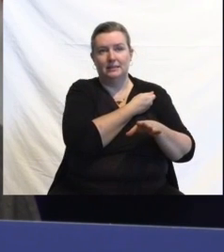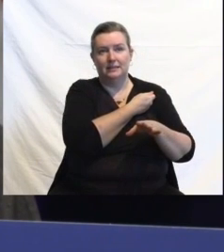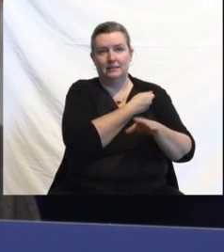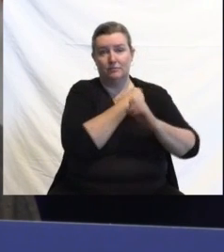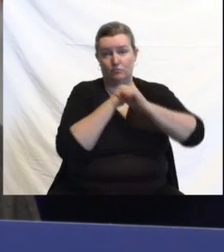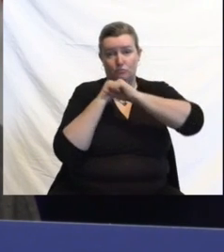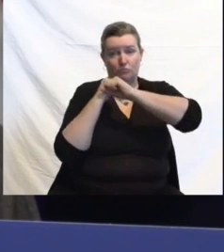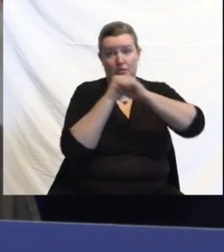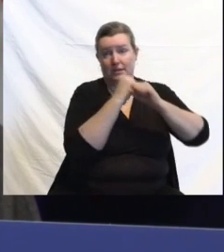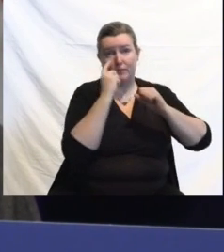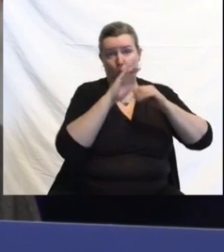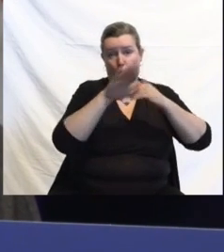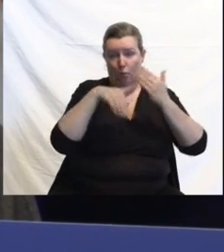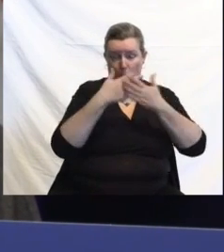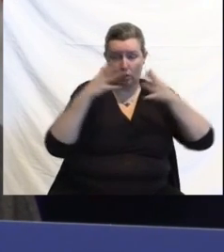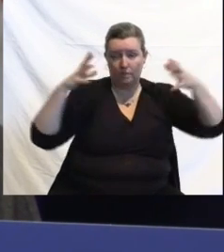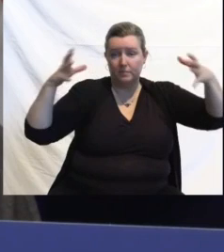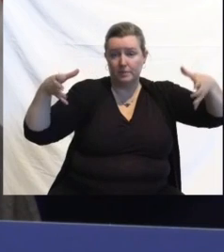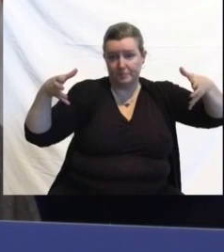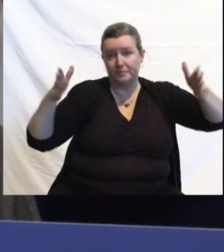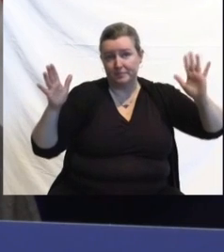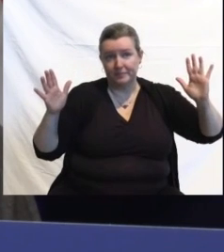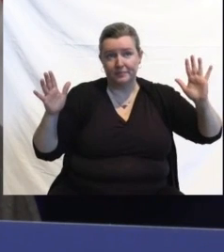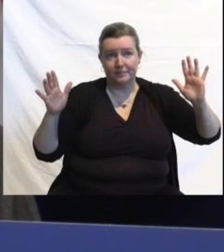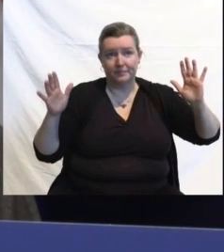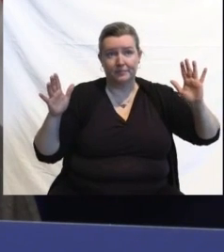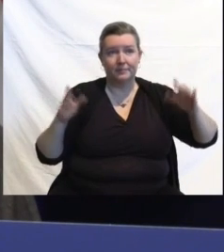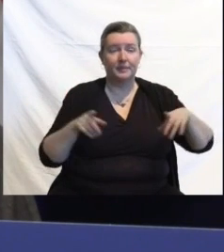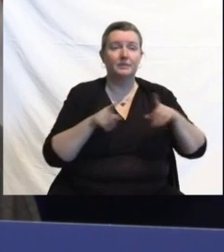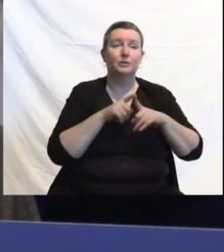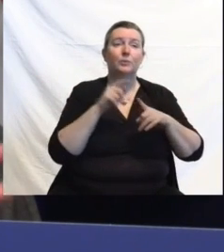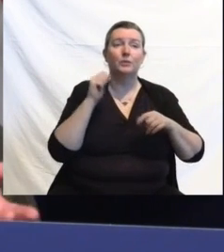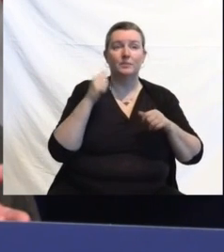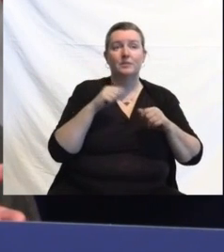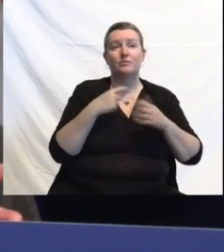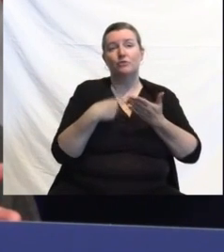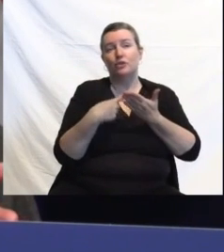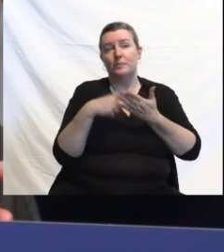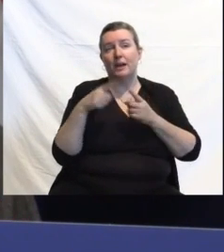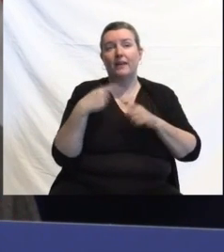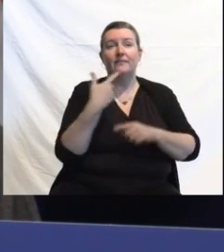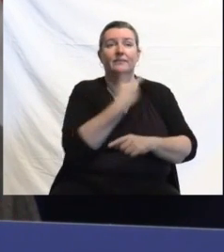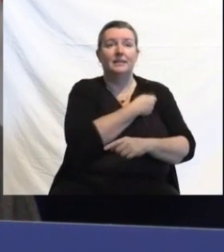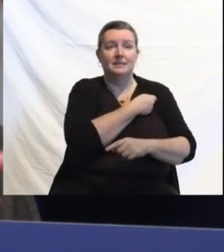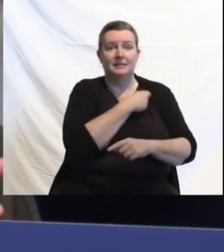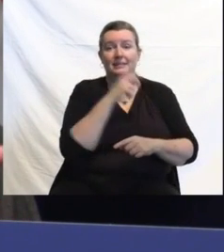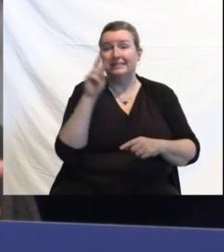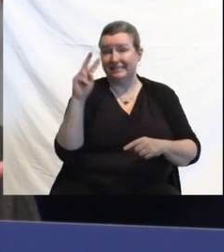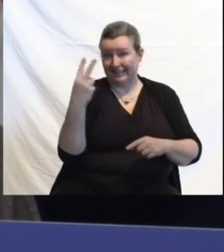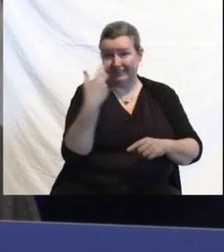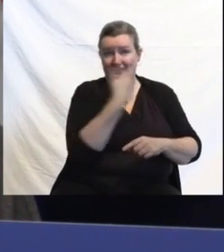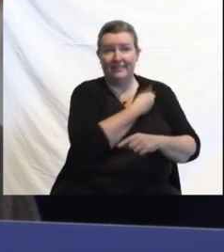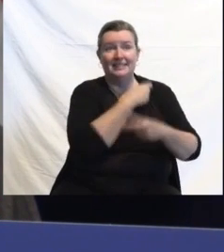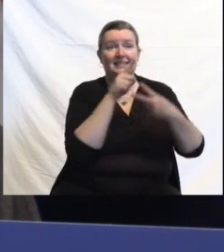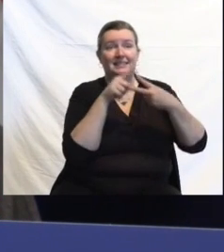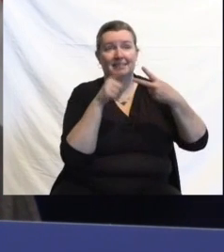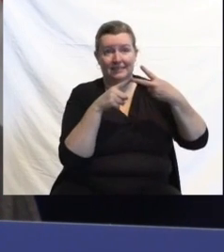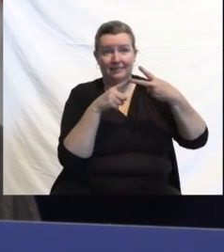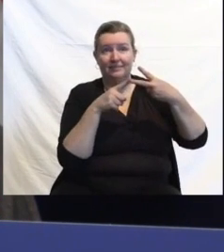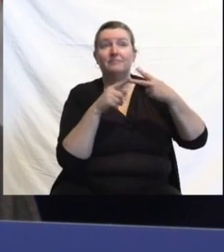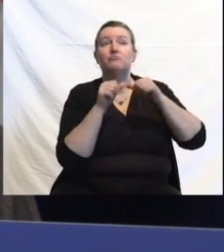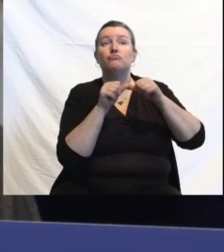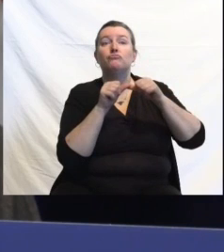whole concept of potential waning immunity. That's why ACIP on Friday, you know, made that recommendation